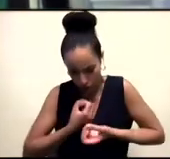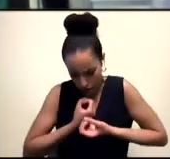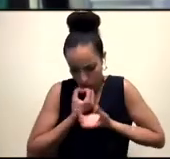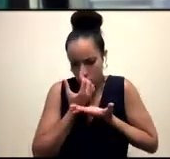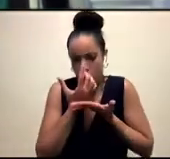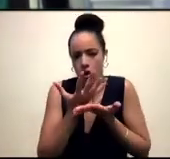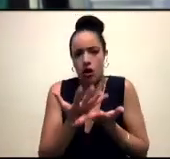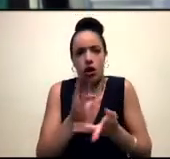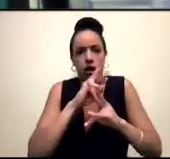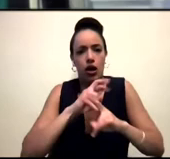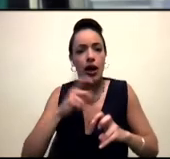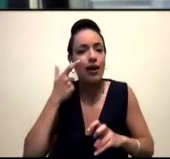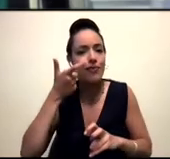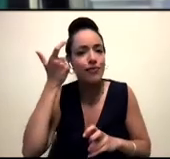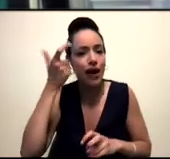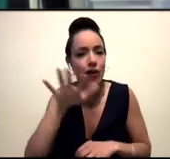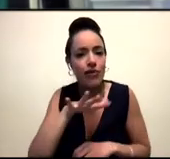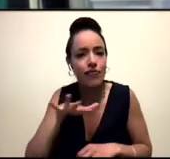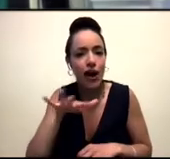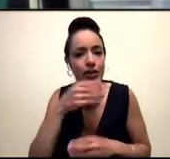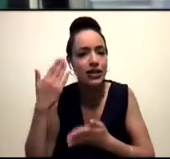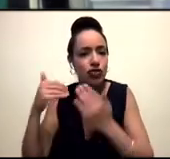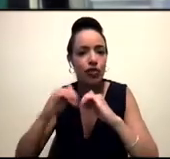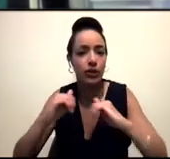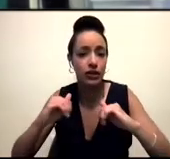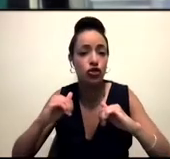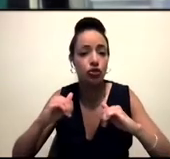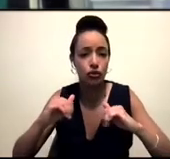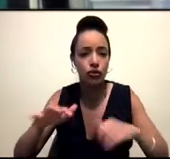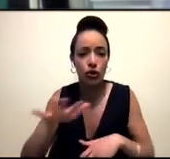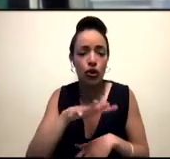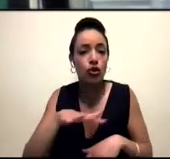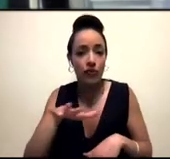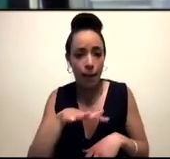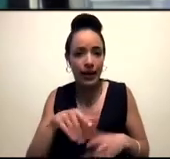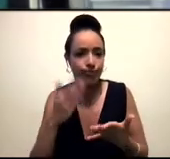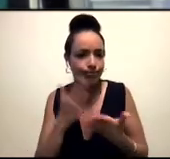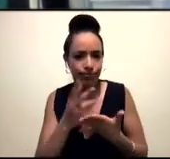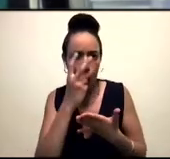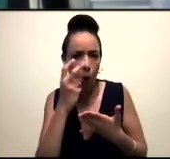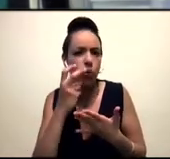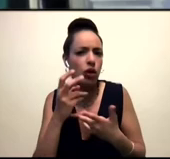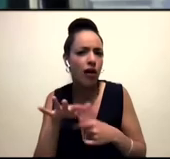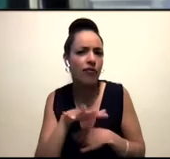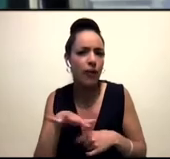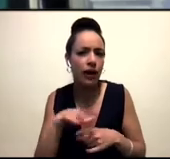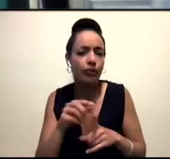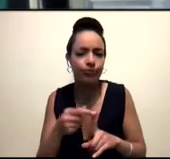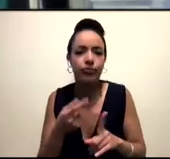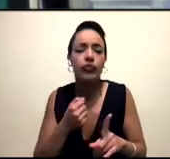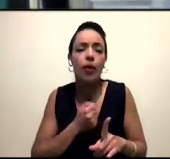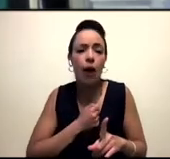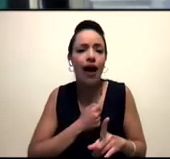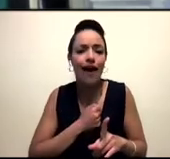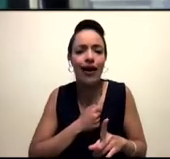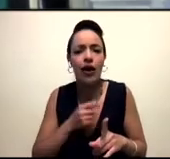my family's history of partition, right? So my family is also an older family, my parents were both alive before partition.